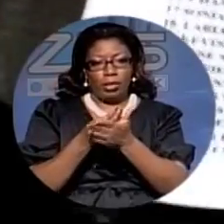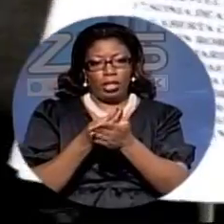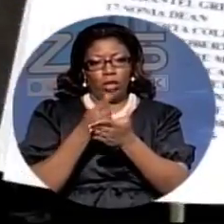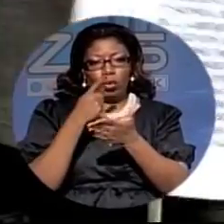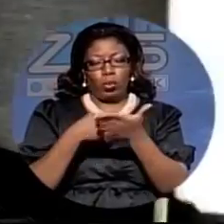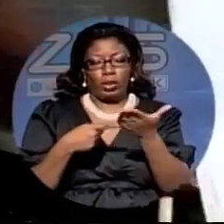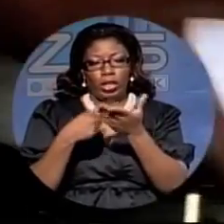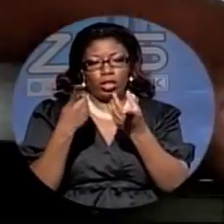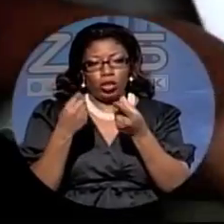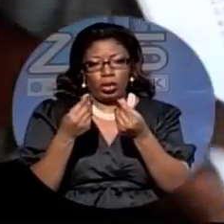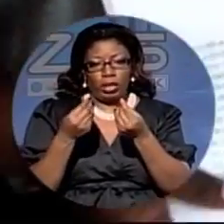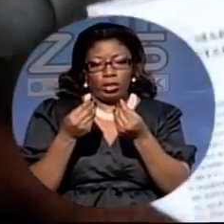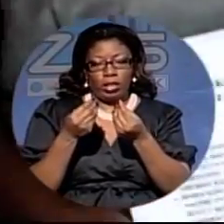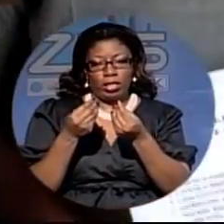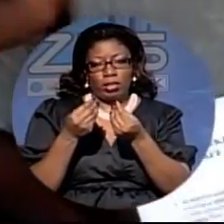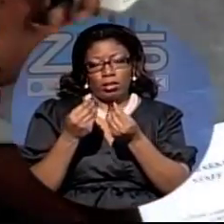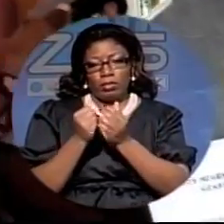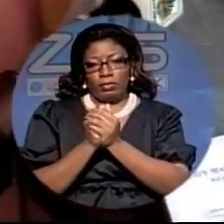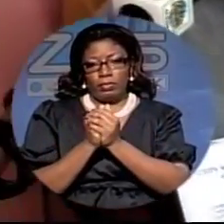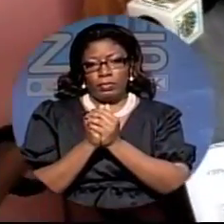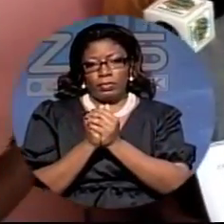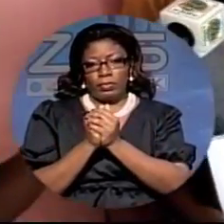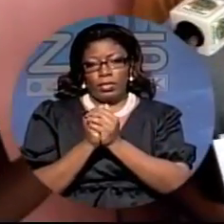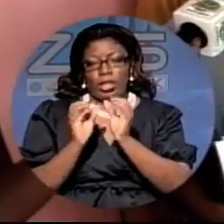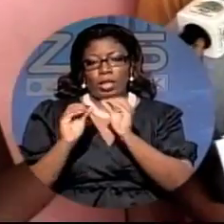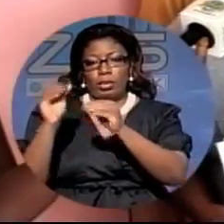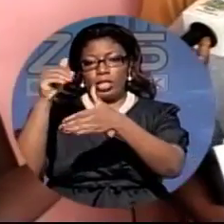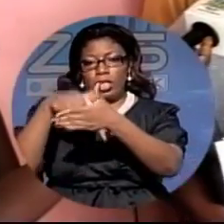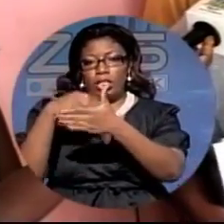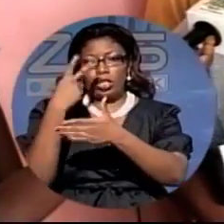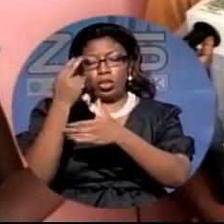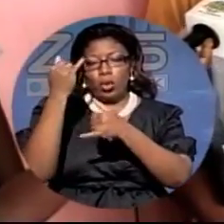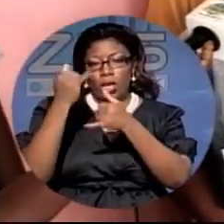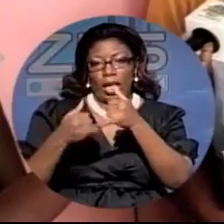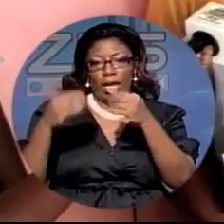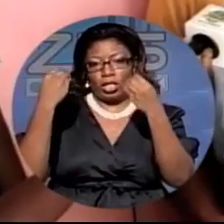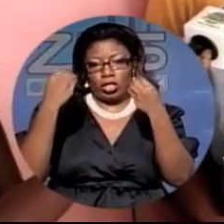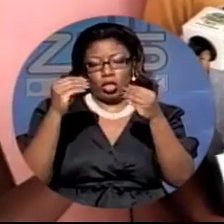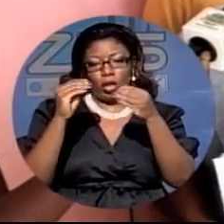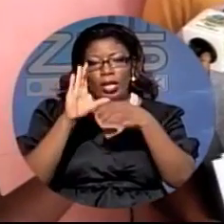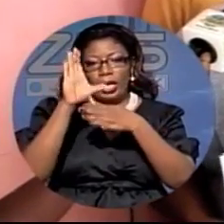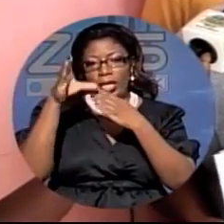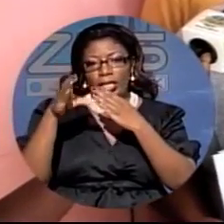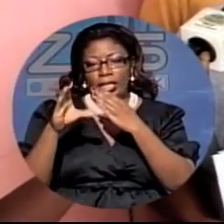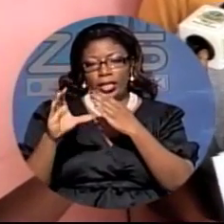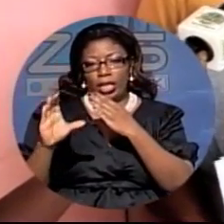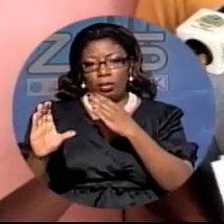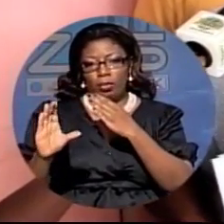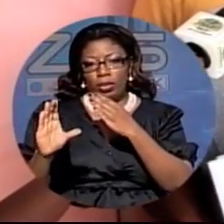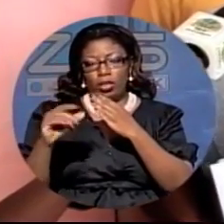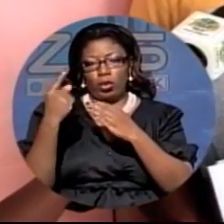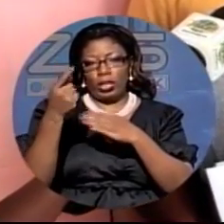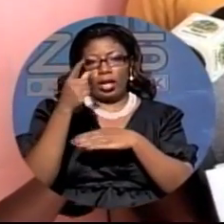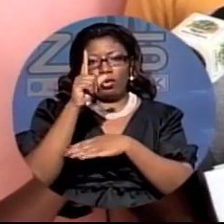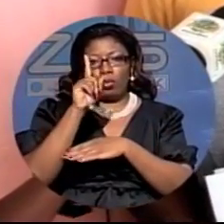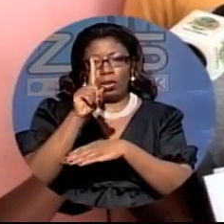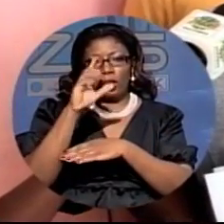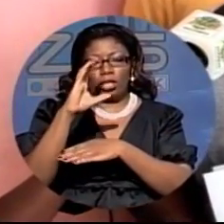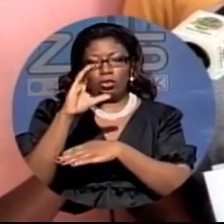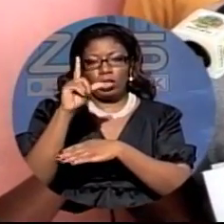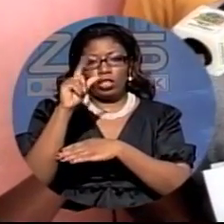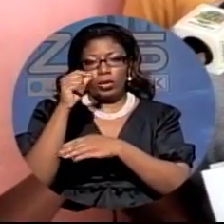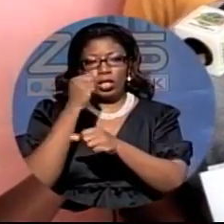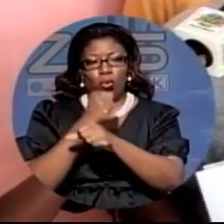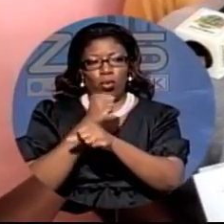take us and they shove us in the two last remaining stores i'm at cable beach that already have 120 something workers